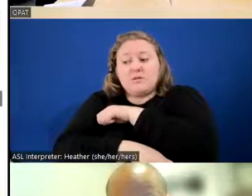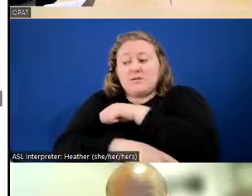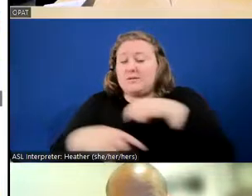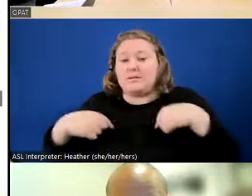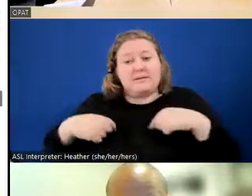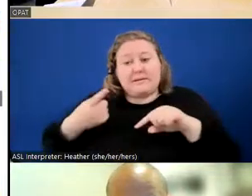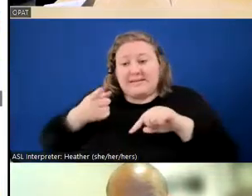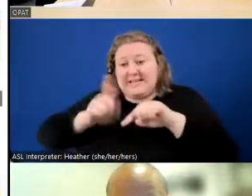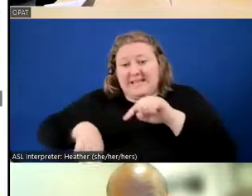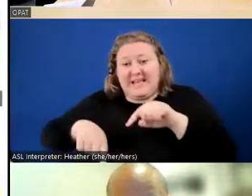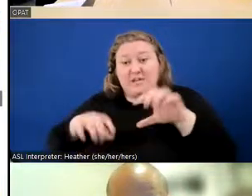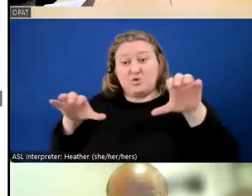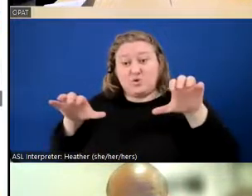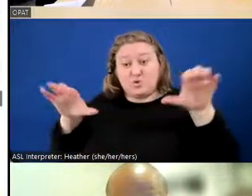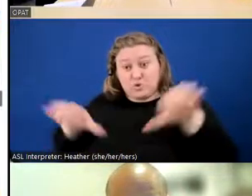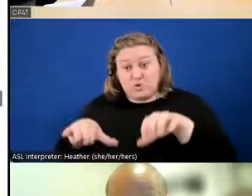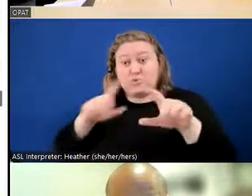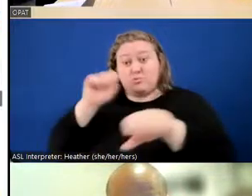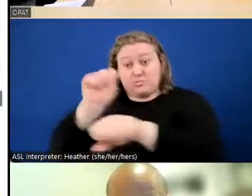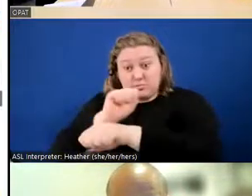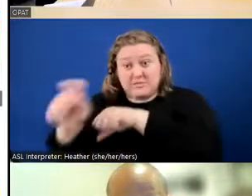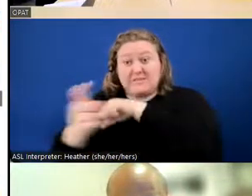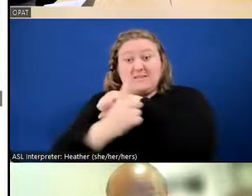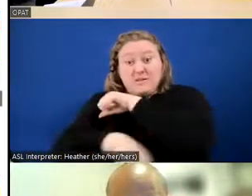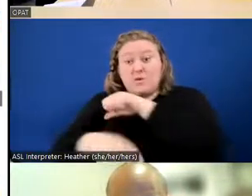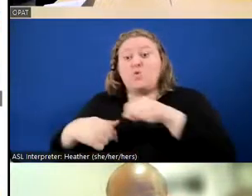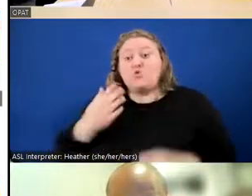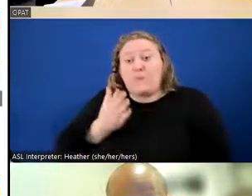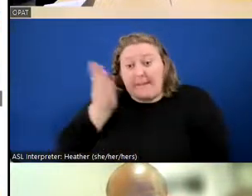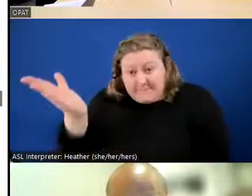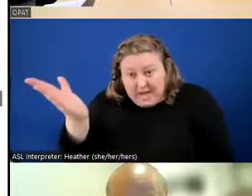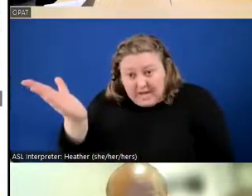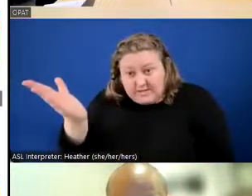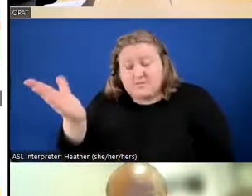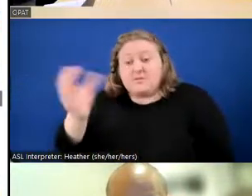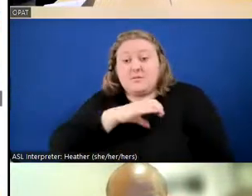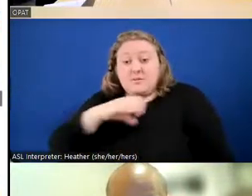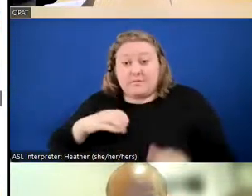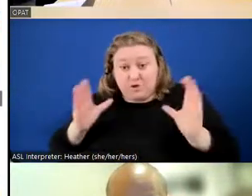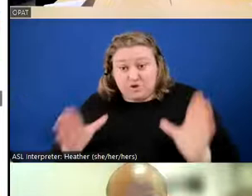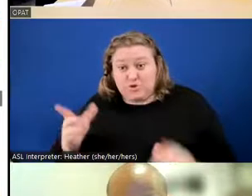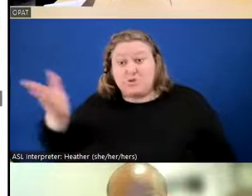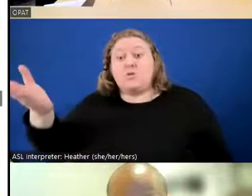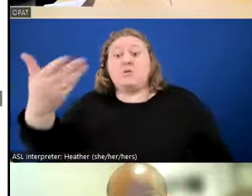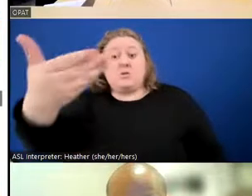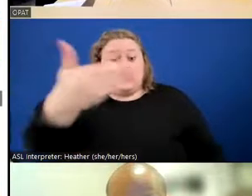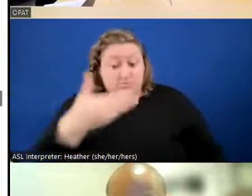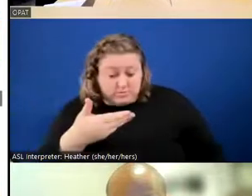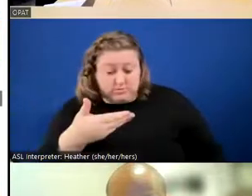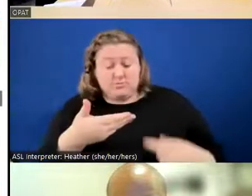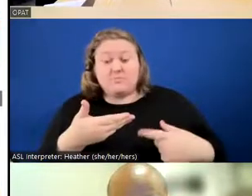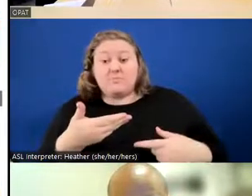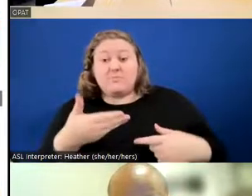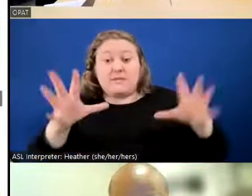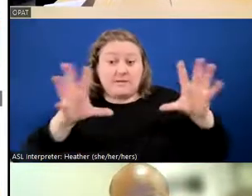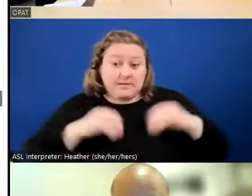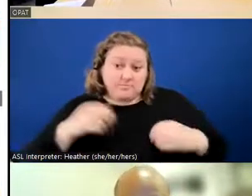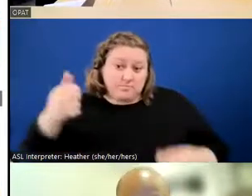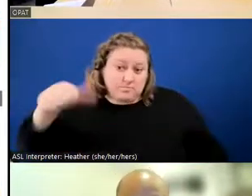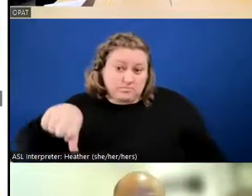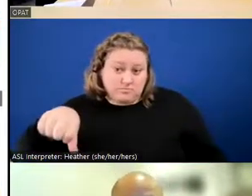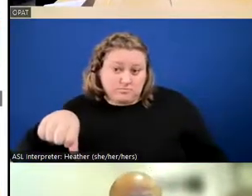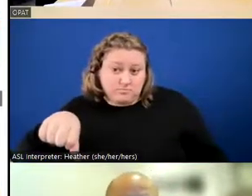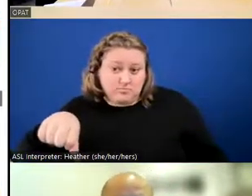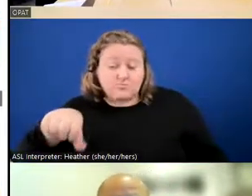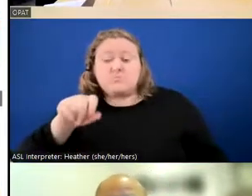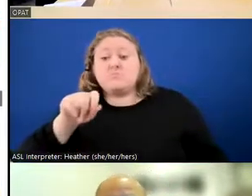They offer recommendations that go to the commissioner. The commissioner can either accept the discipline or not. If they